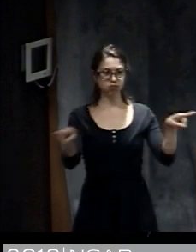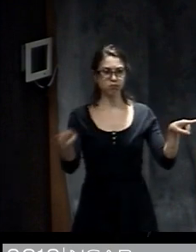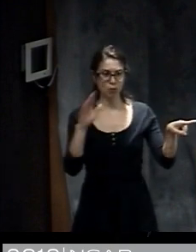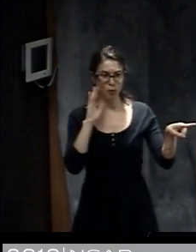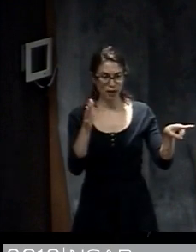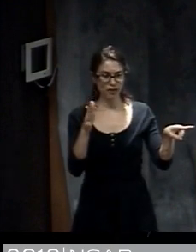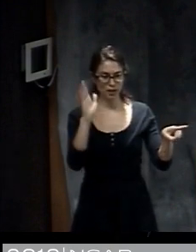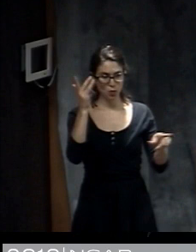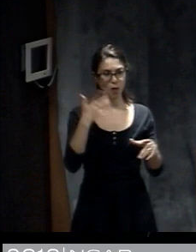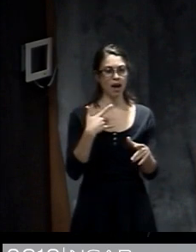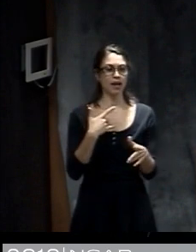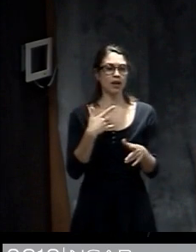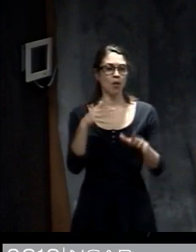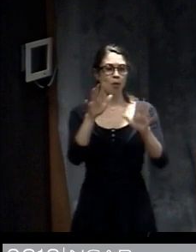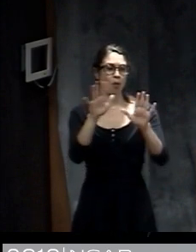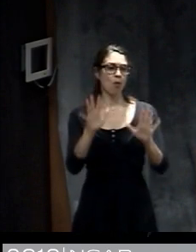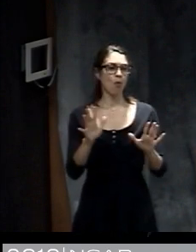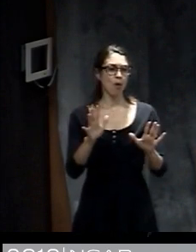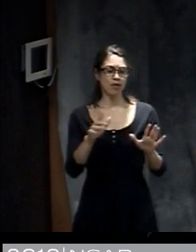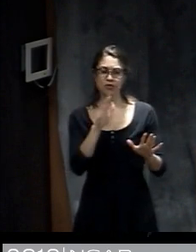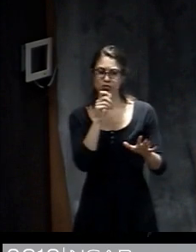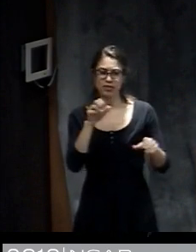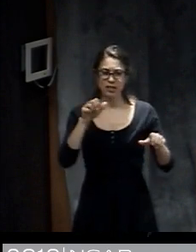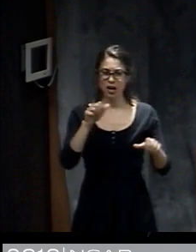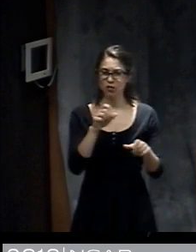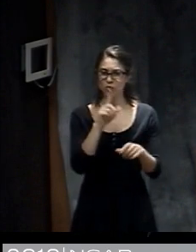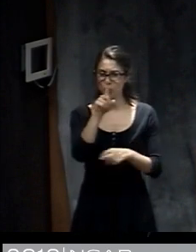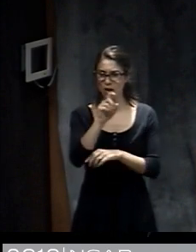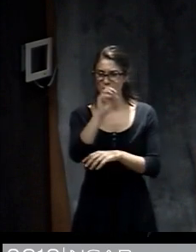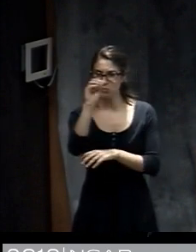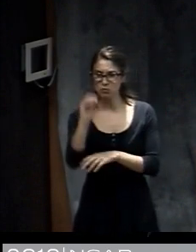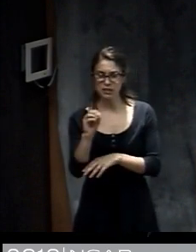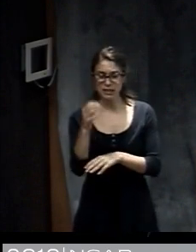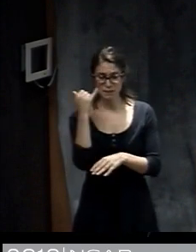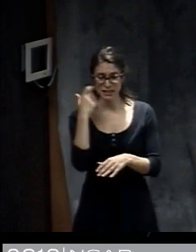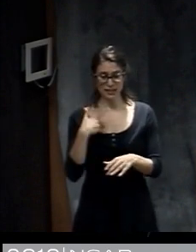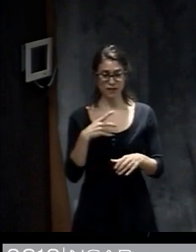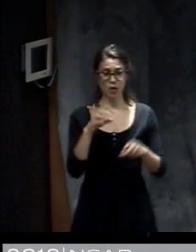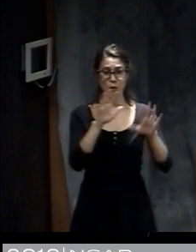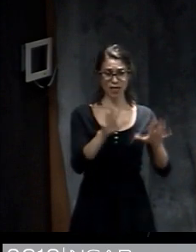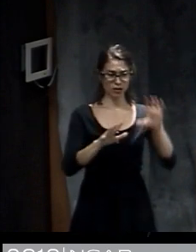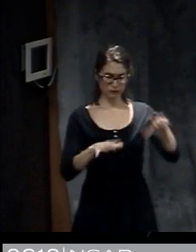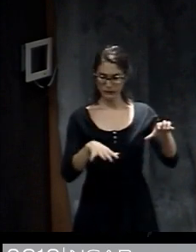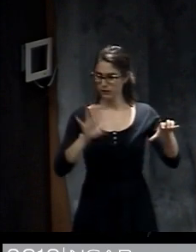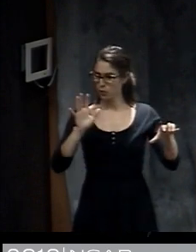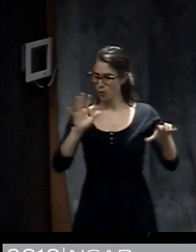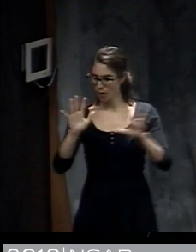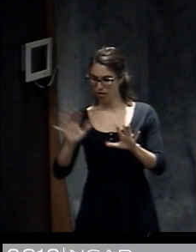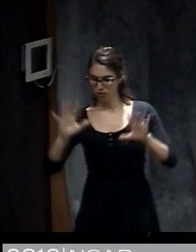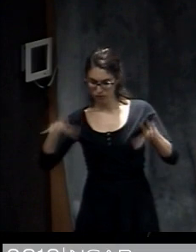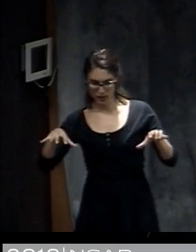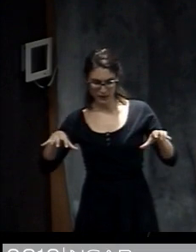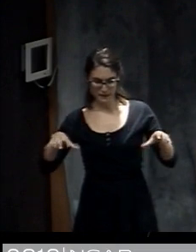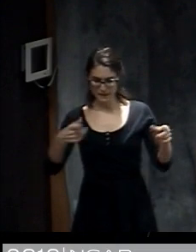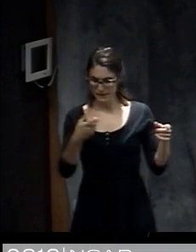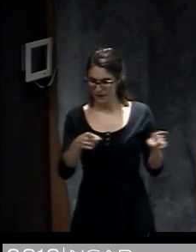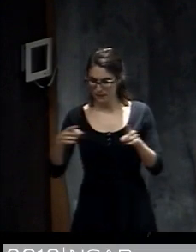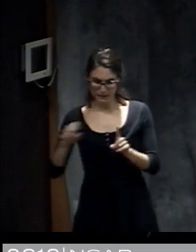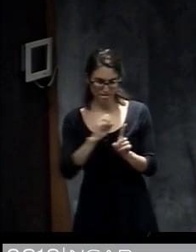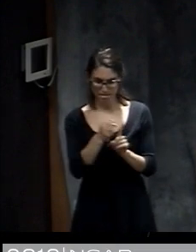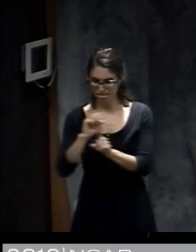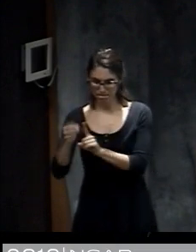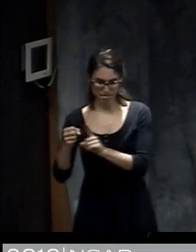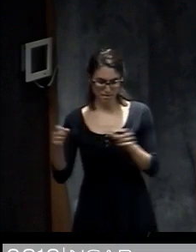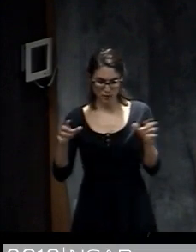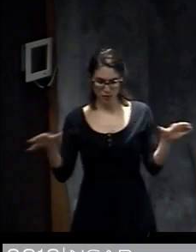weather forecasts are uncertain, that even if you have initial conditions that are really close to each other, so you have initial conditions of your model that are very close